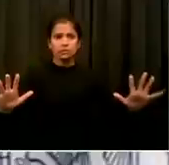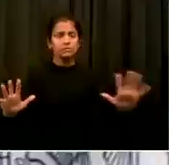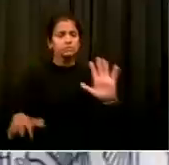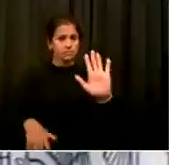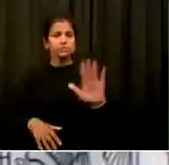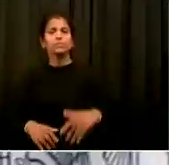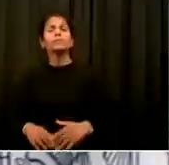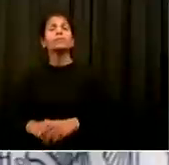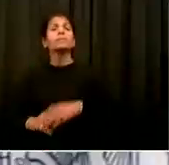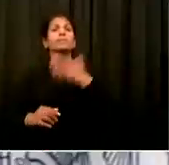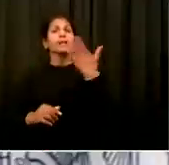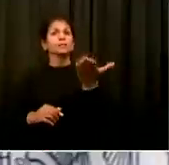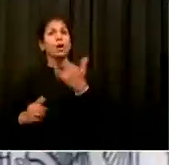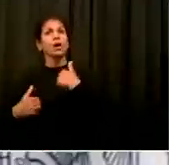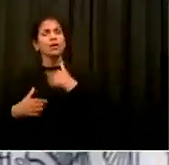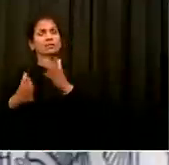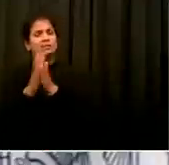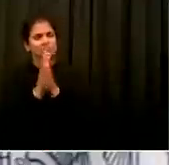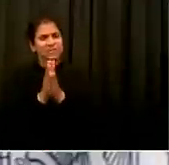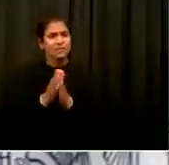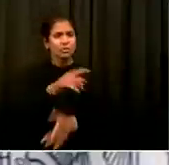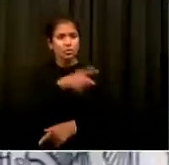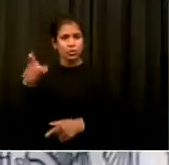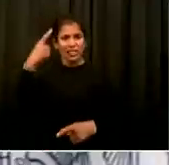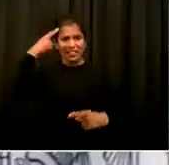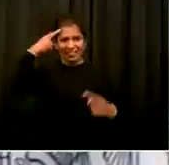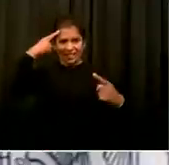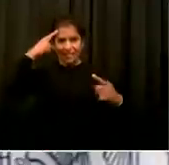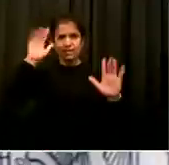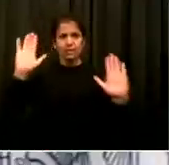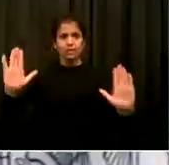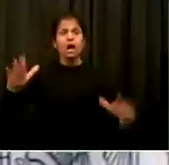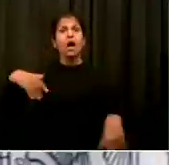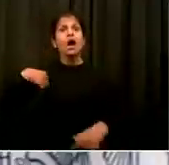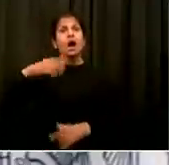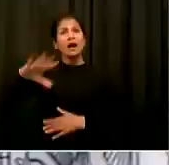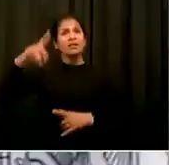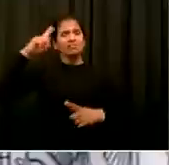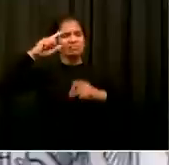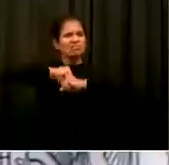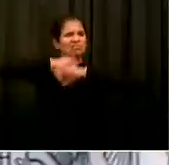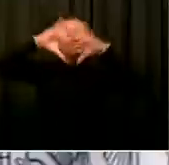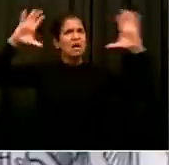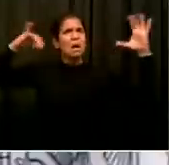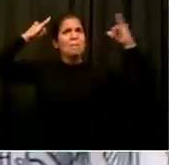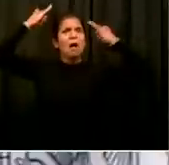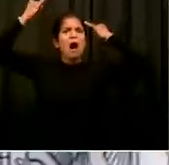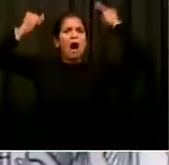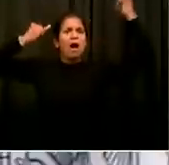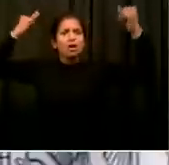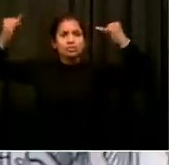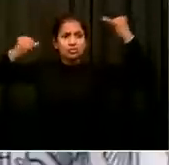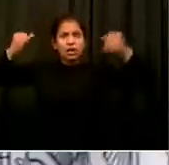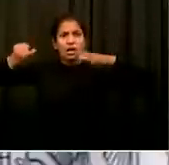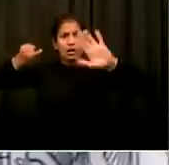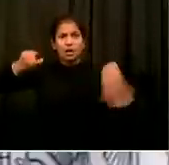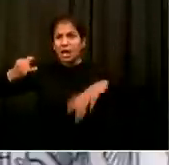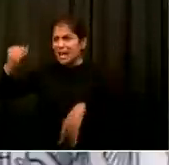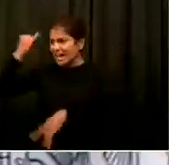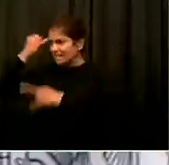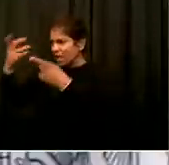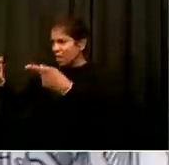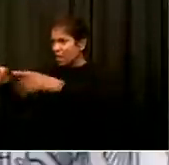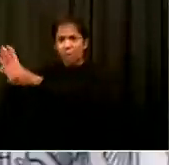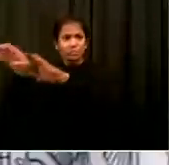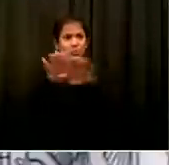all of us. A second wave would mean a lot shuts down. We go backwards. No one wants that. So we can stop this